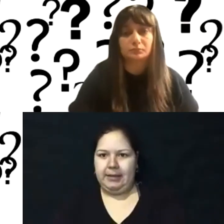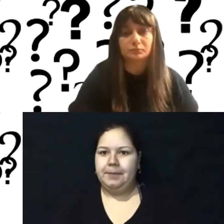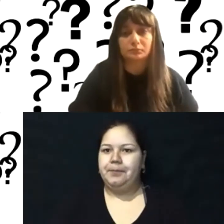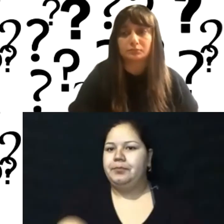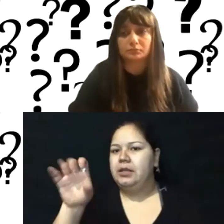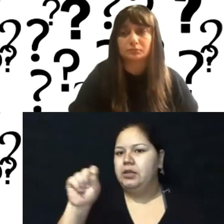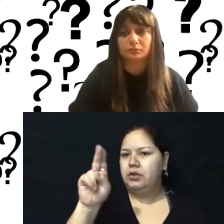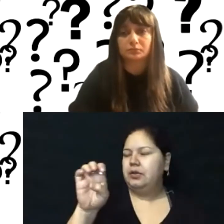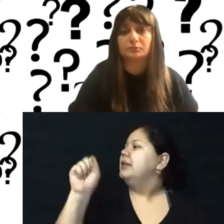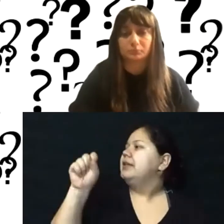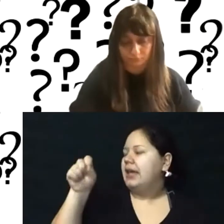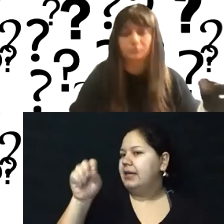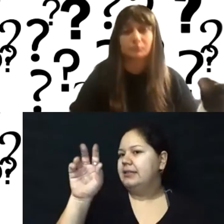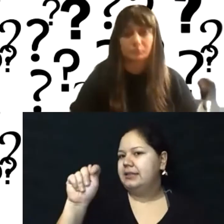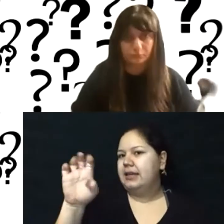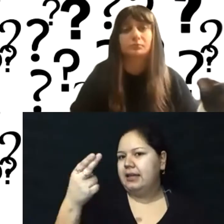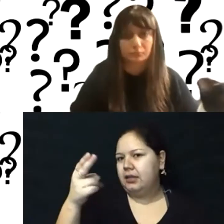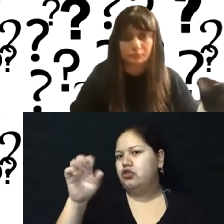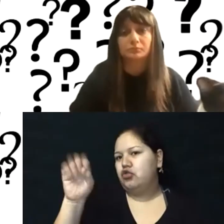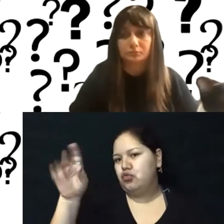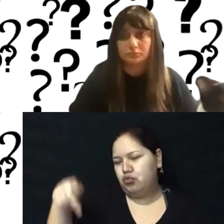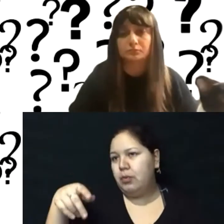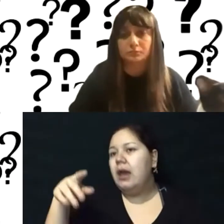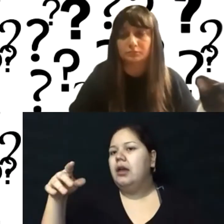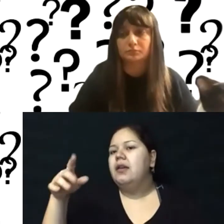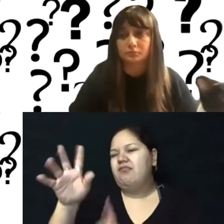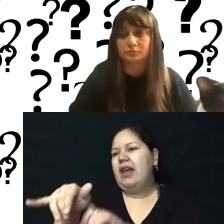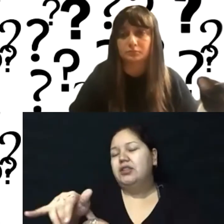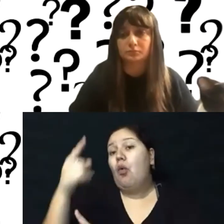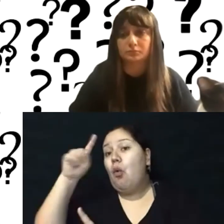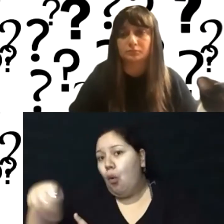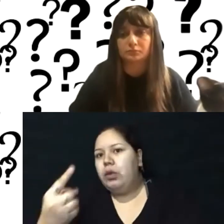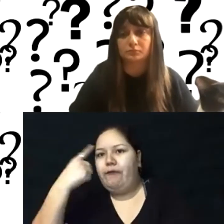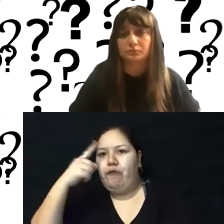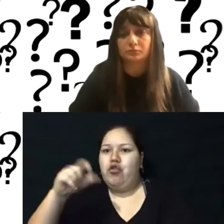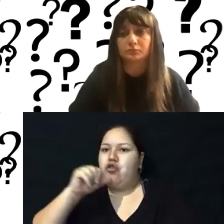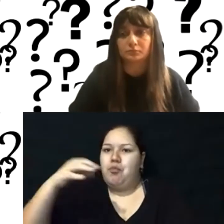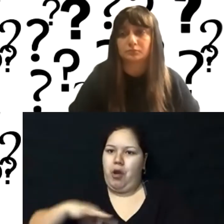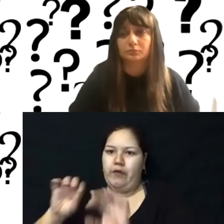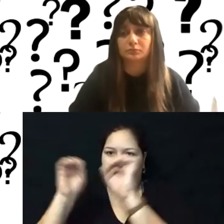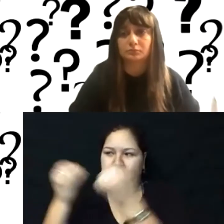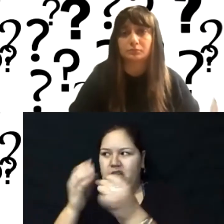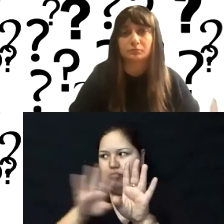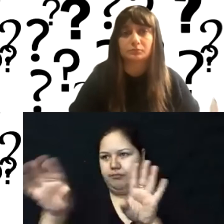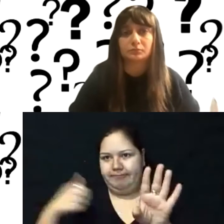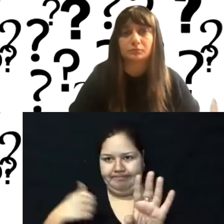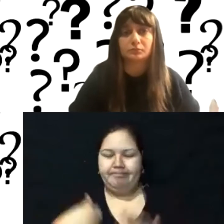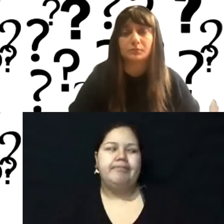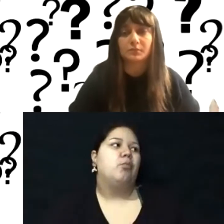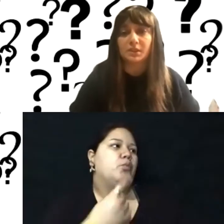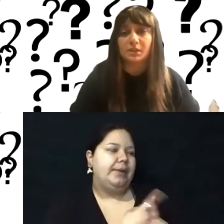to, because you're a non-profit, you have to have non-profit status together. That's right. Tech soup is only for, um, not-for-profits in Canada. Okay.